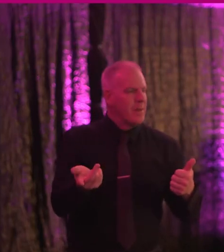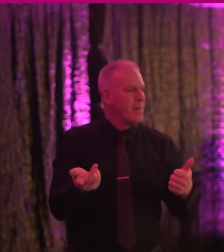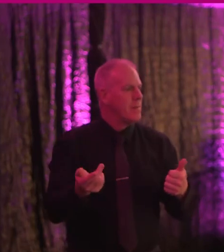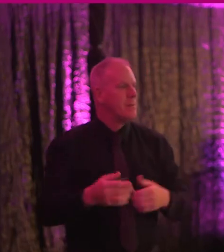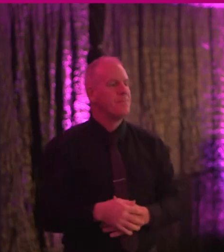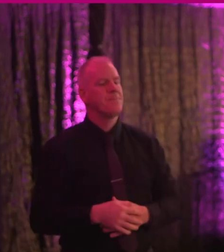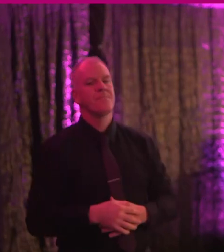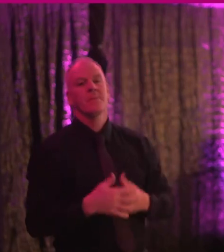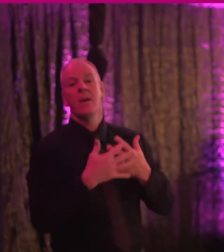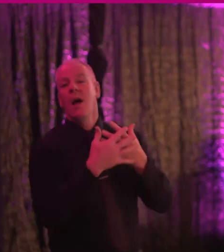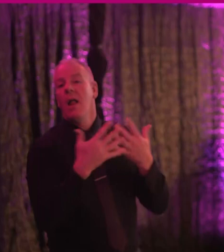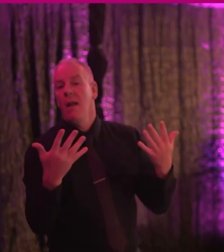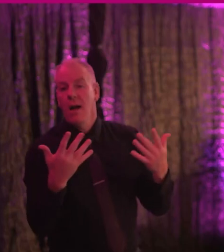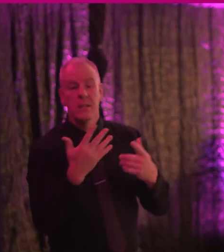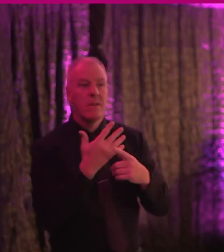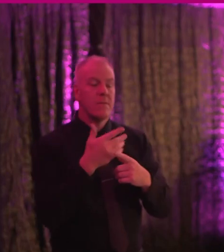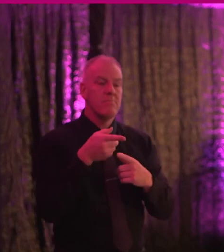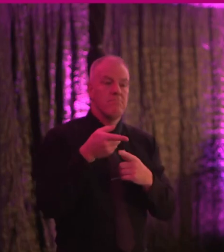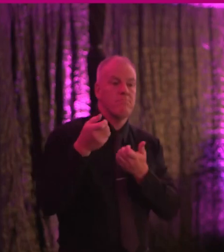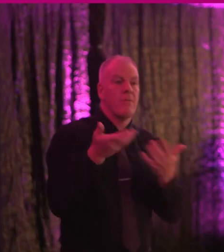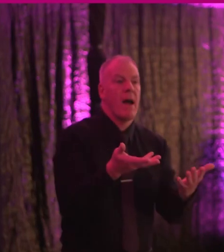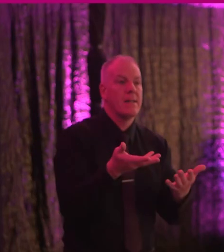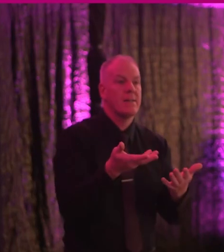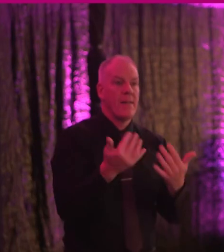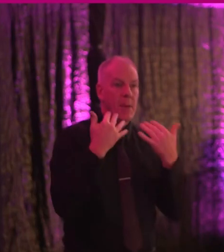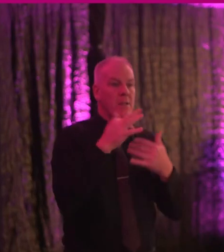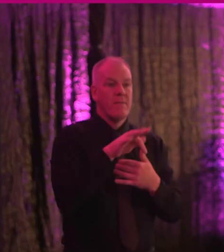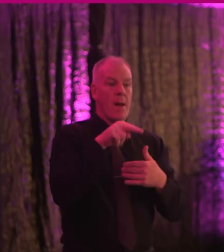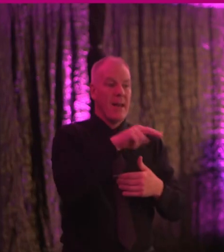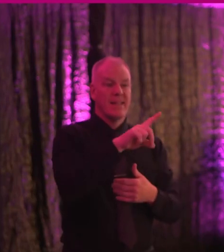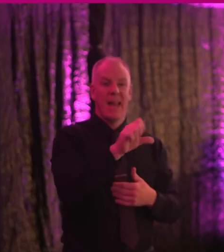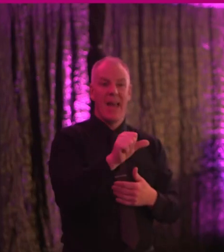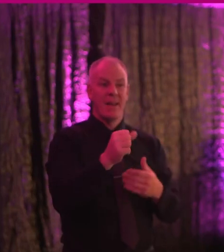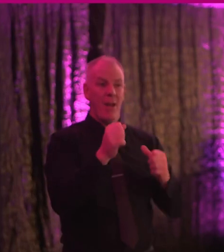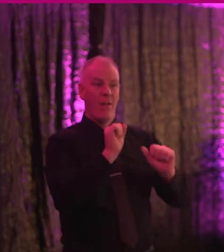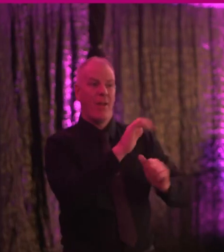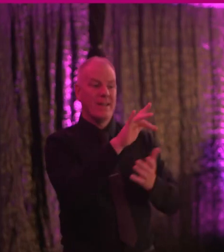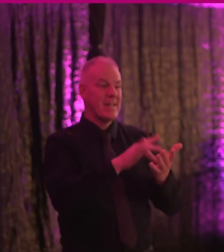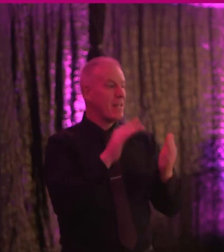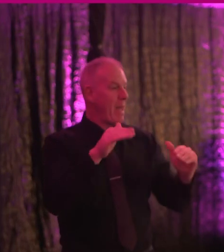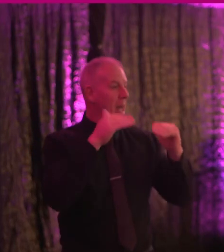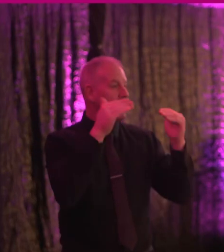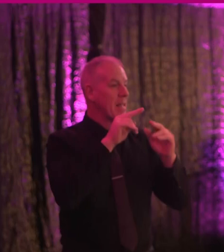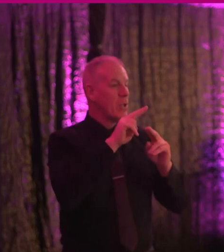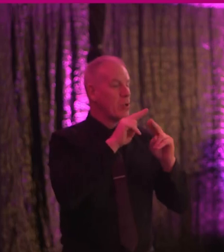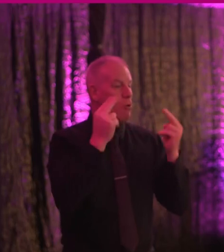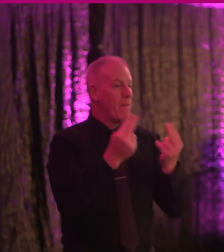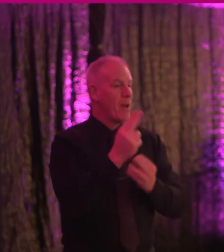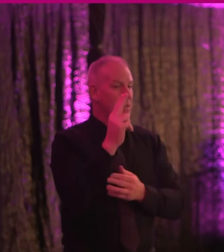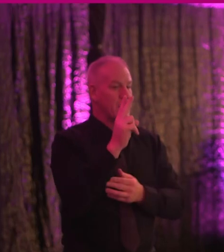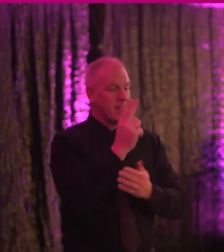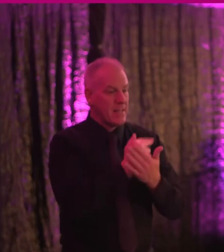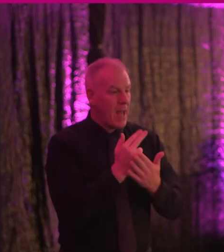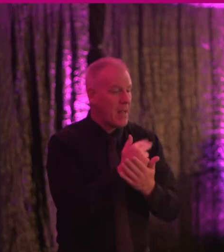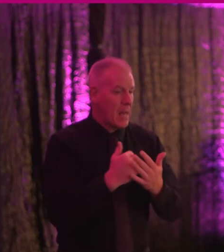Much of this is provided by the NDA and the Centre of Excellence in Universal Design. I would also urge departments